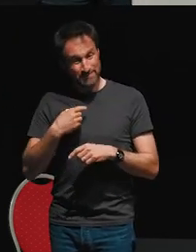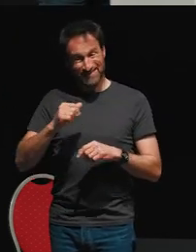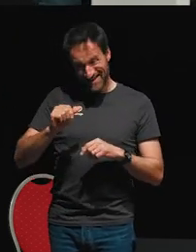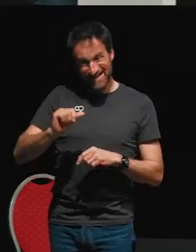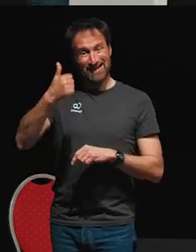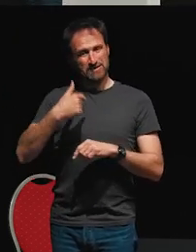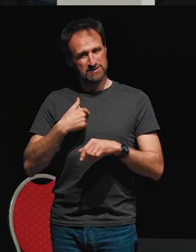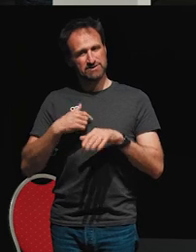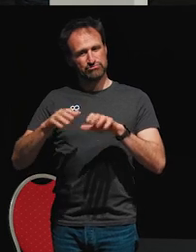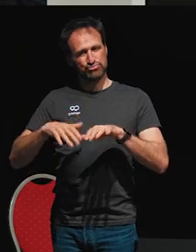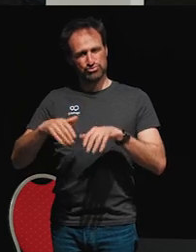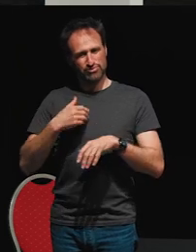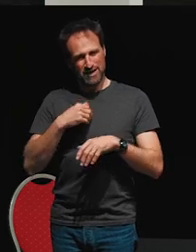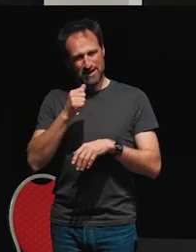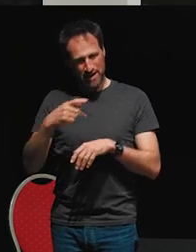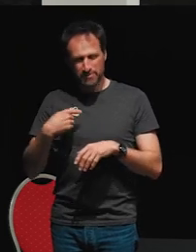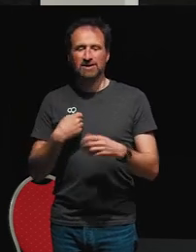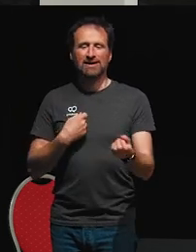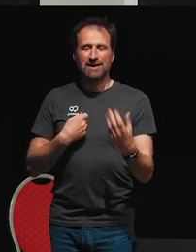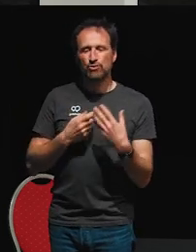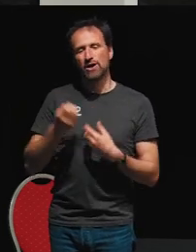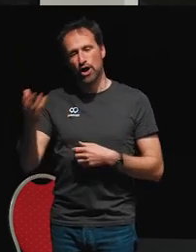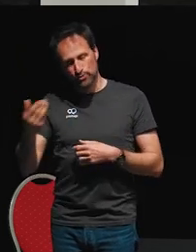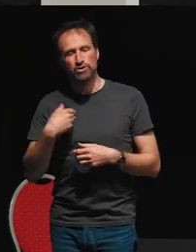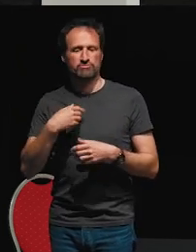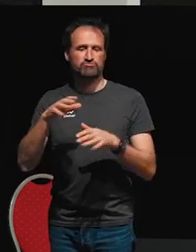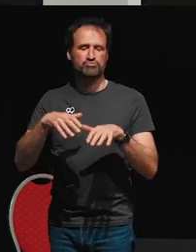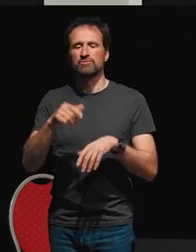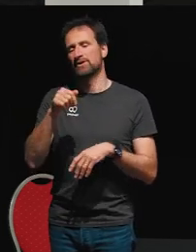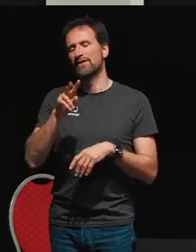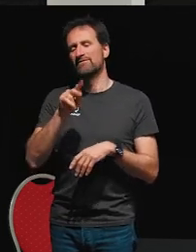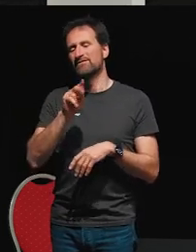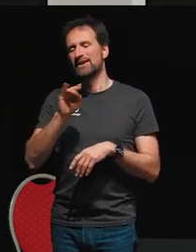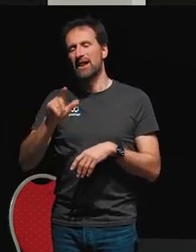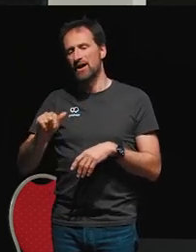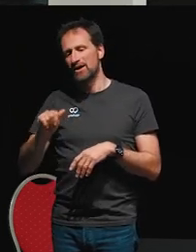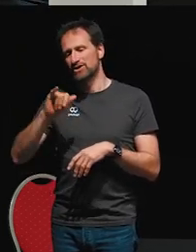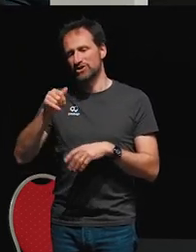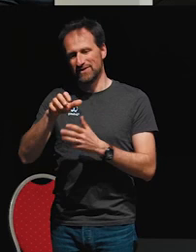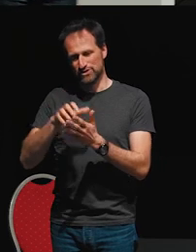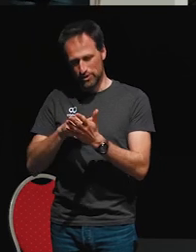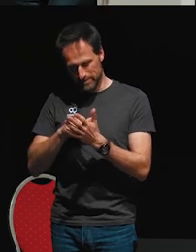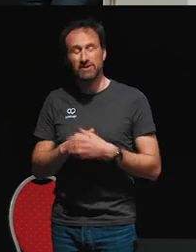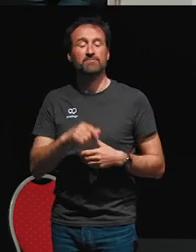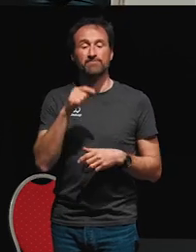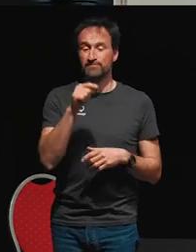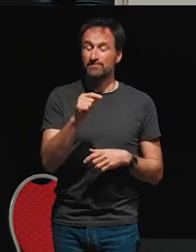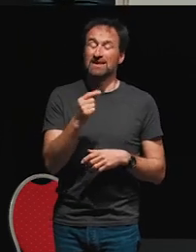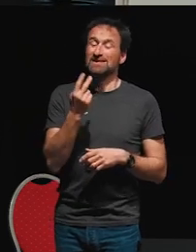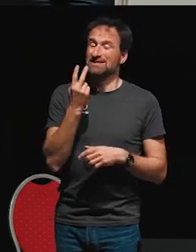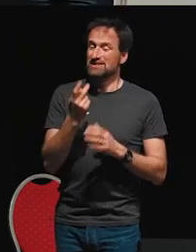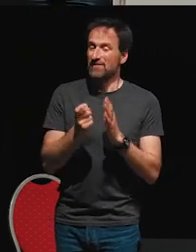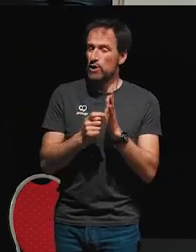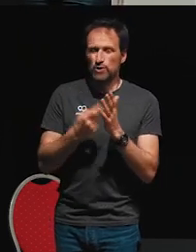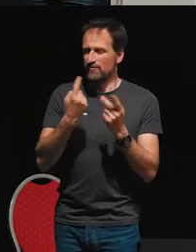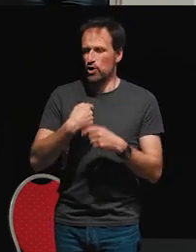app is write the inputs and outputs like this in vanilla JavaScript. there's two reasons I want to start with this. One is input